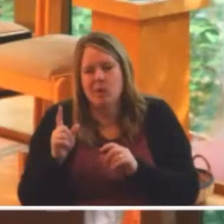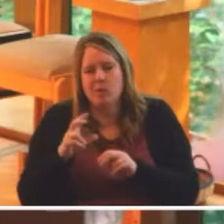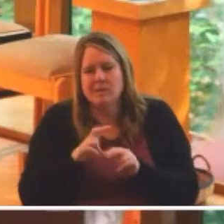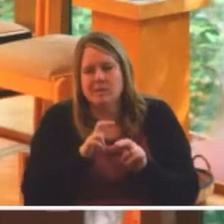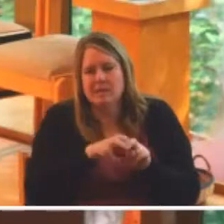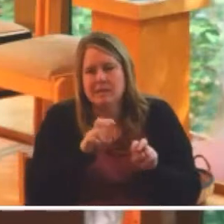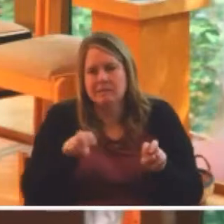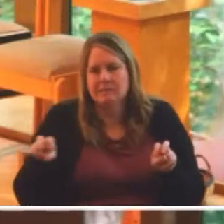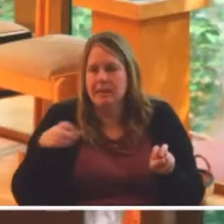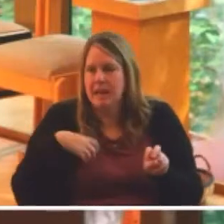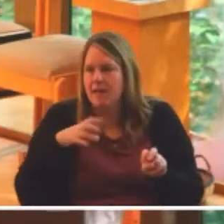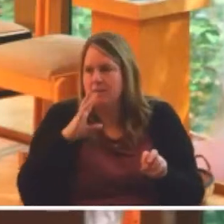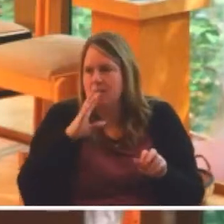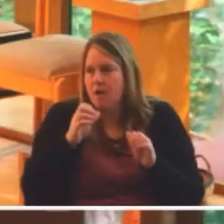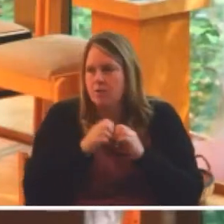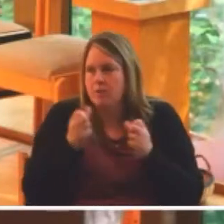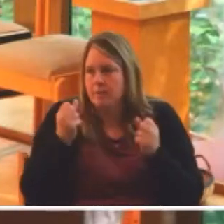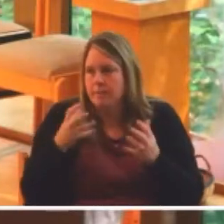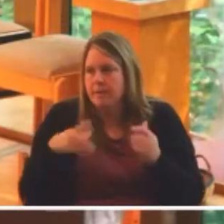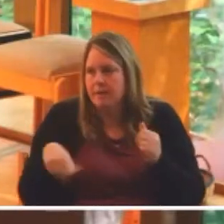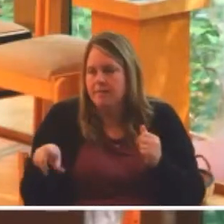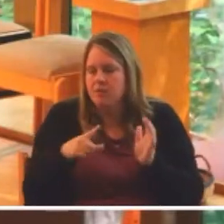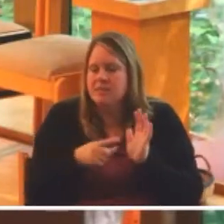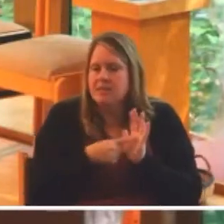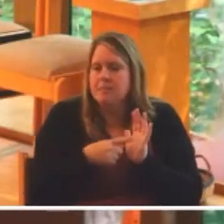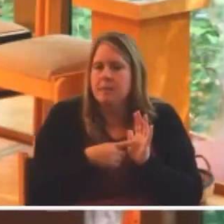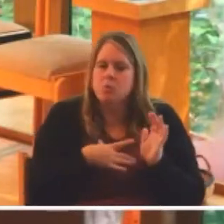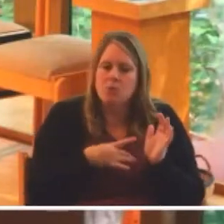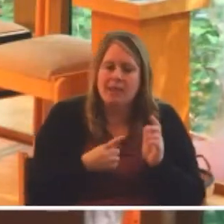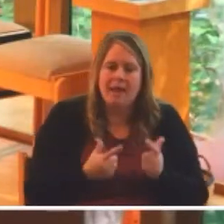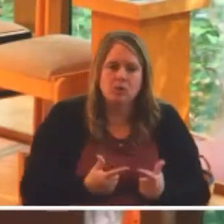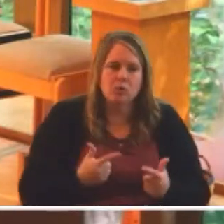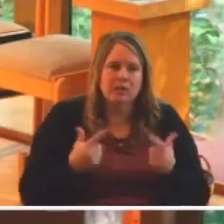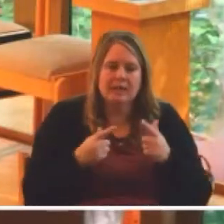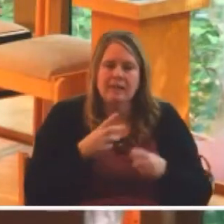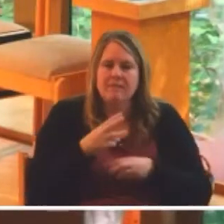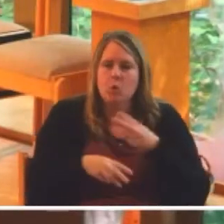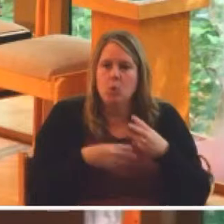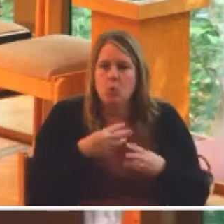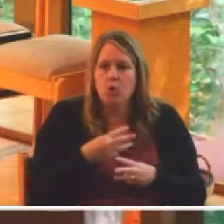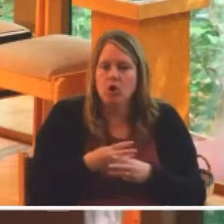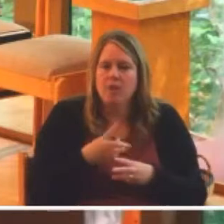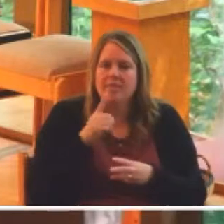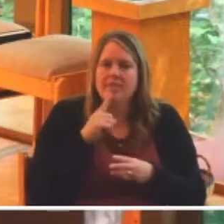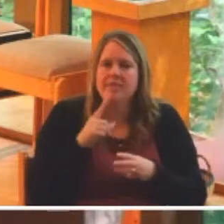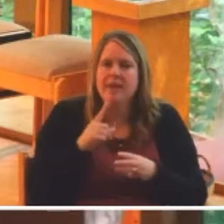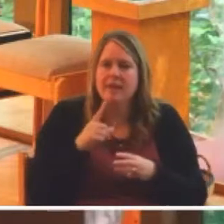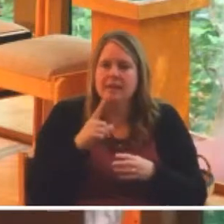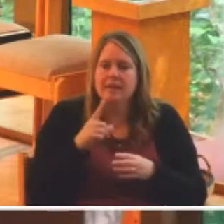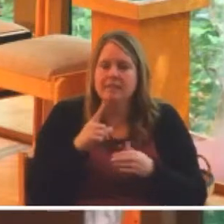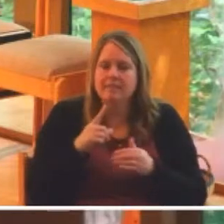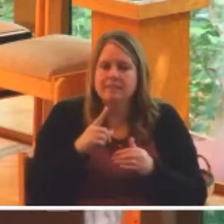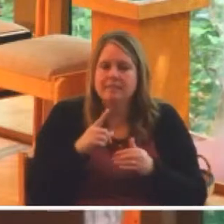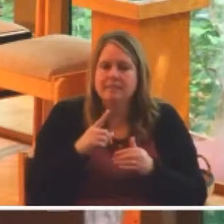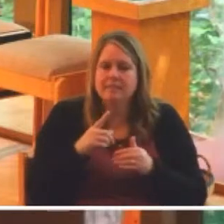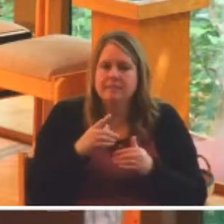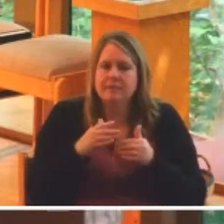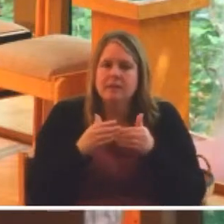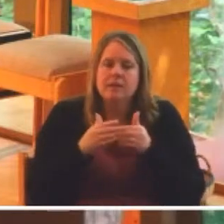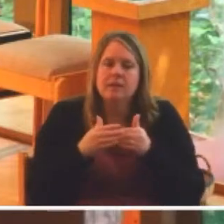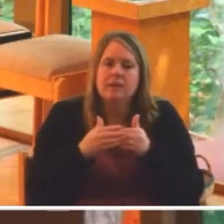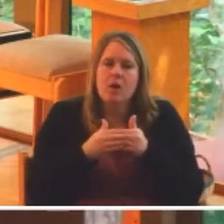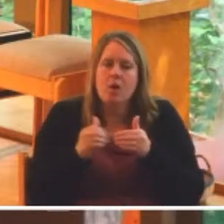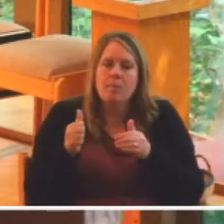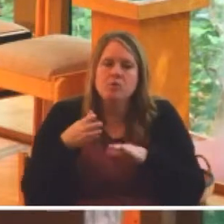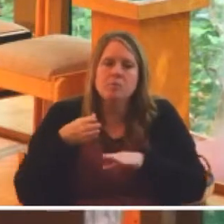of you, and I know that sometimes you like to live in a world that's almost post-Jesus, almost post-Bible, almost